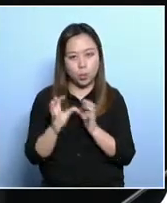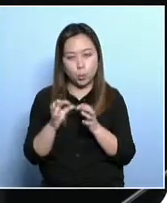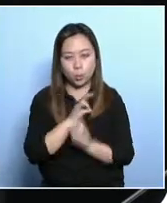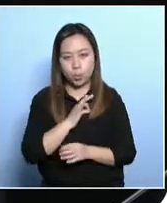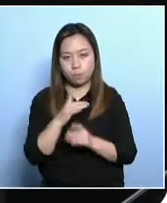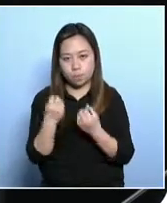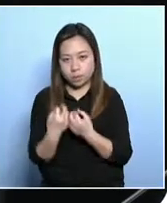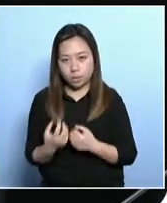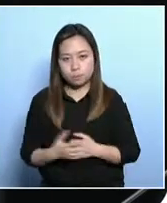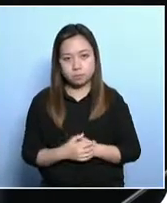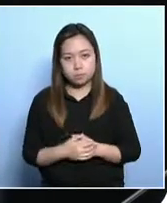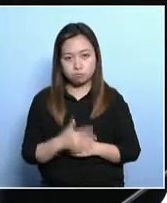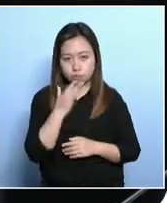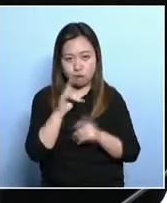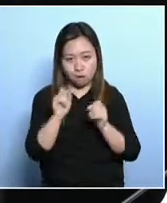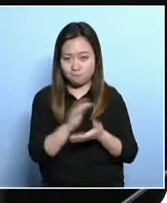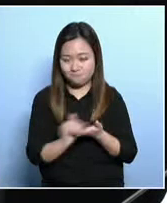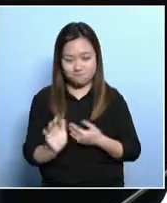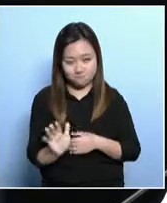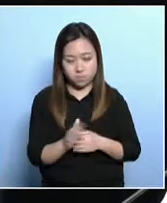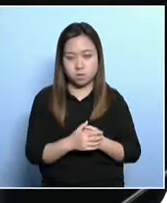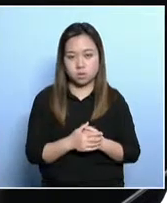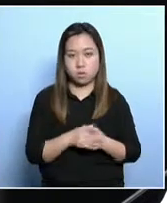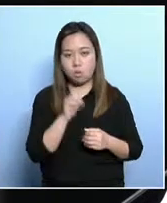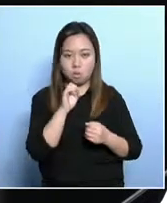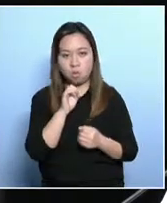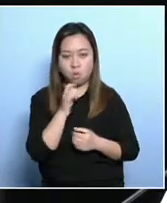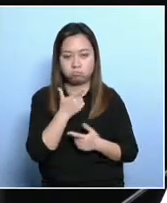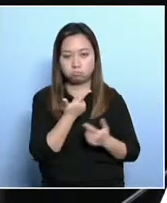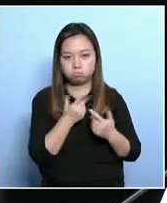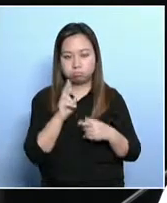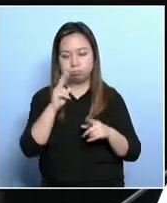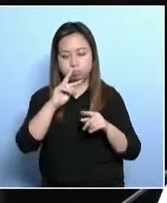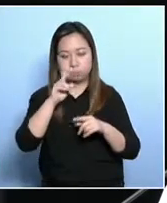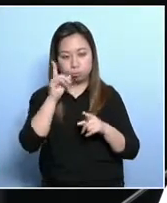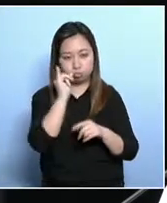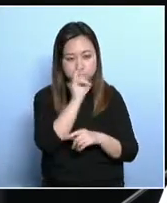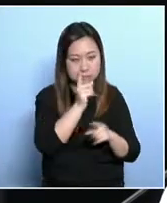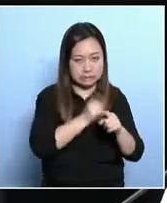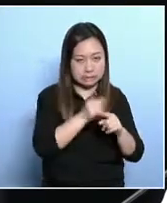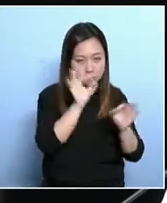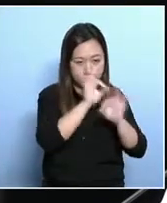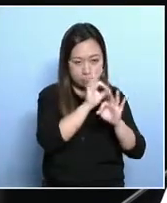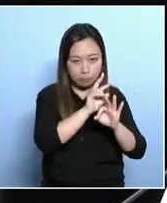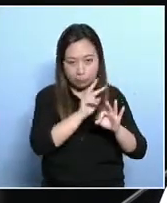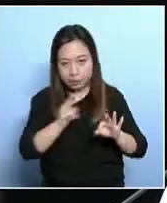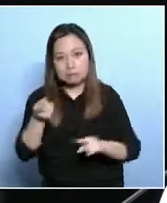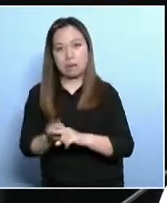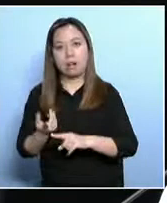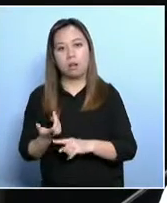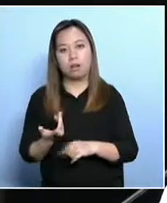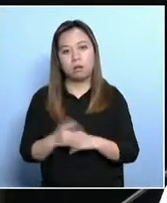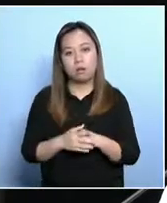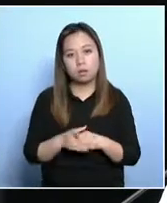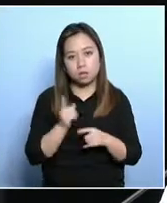Now, this fallacy frequently occurs. So we want to correct